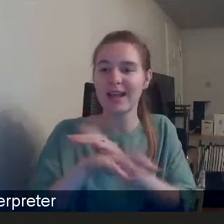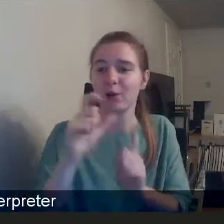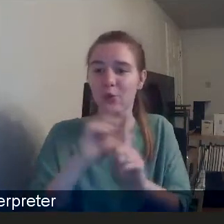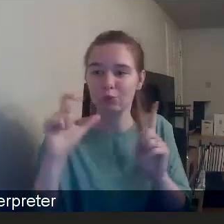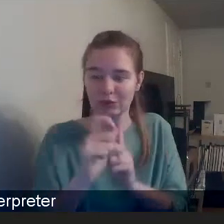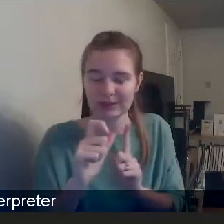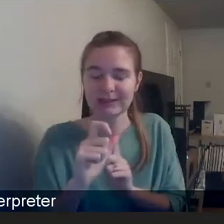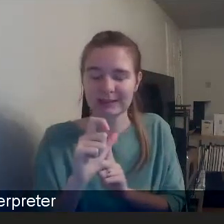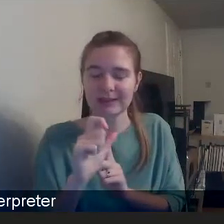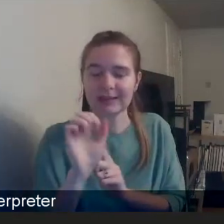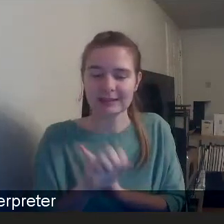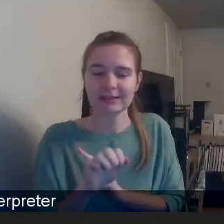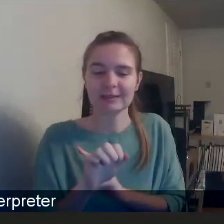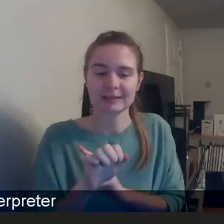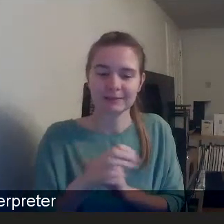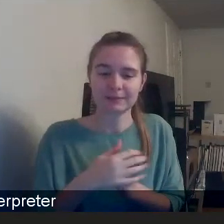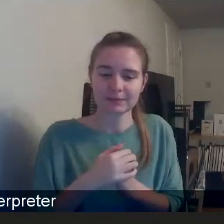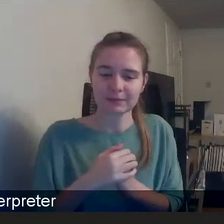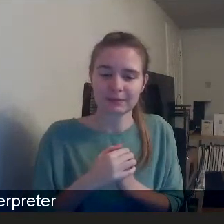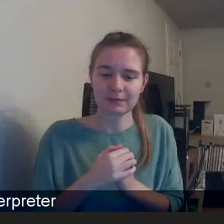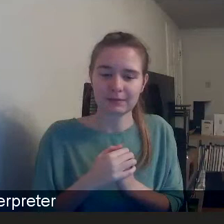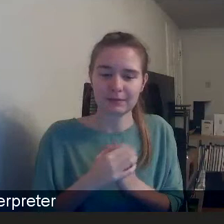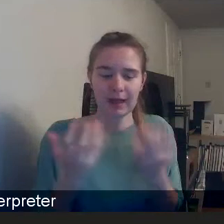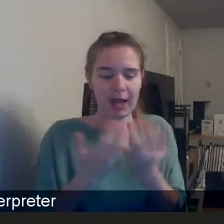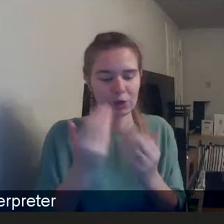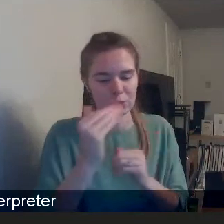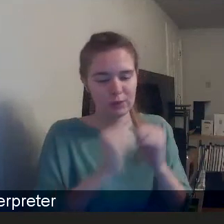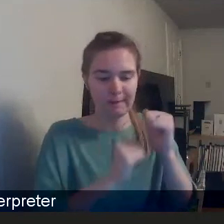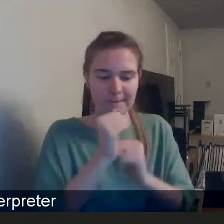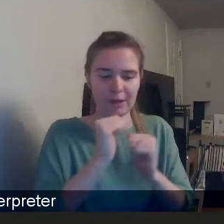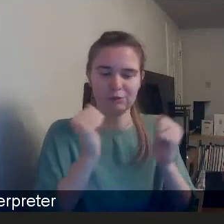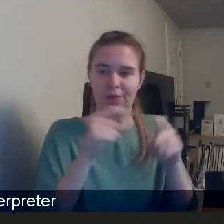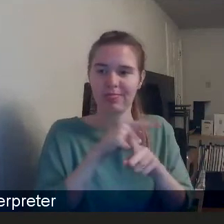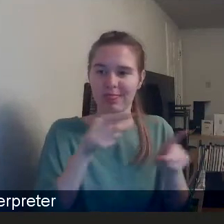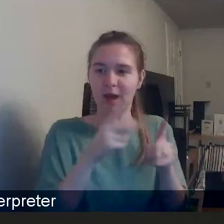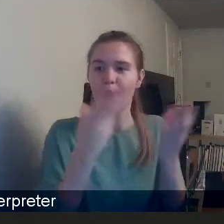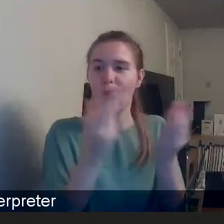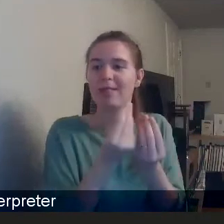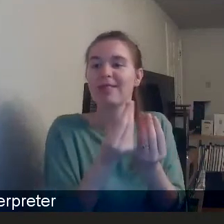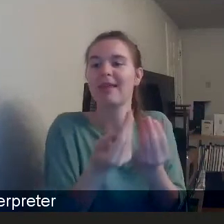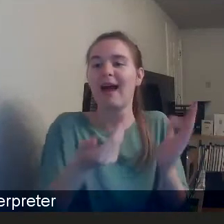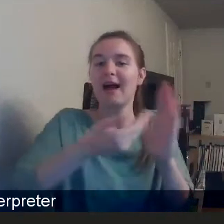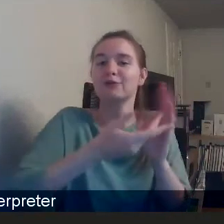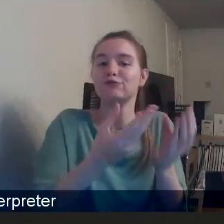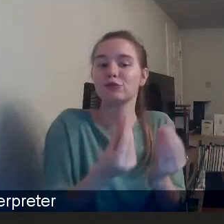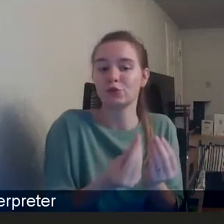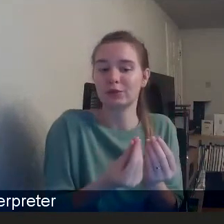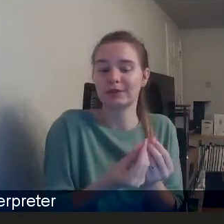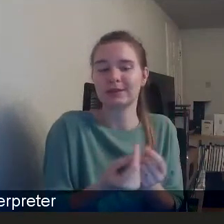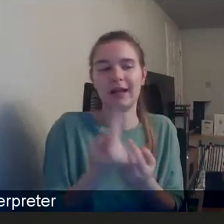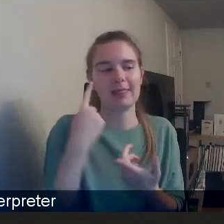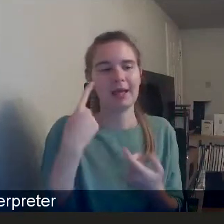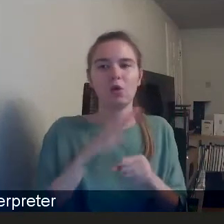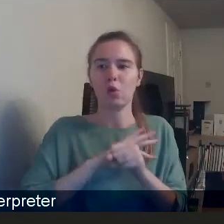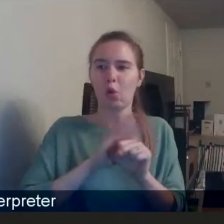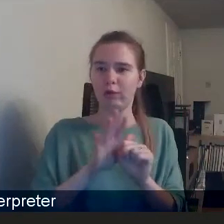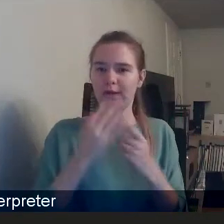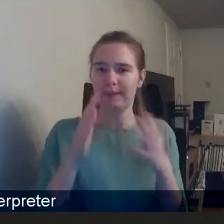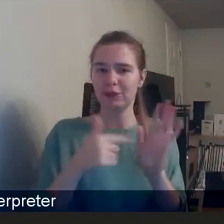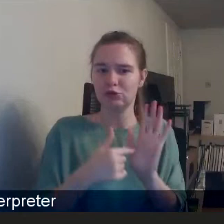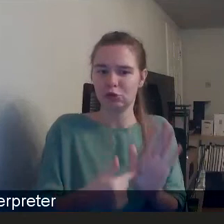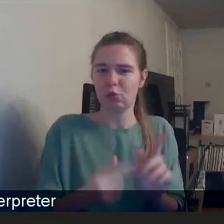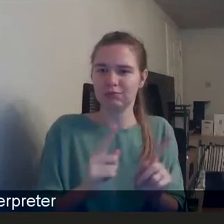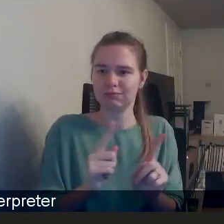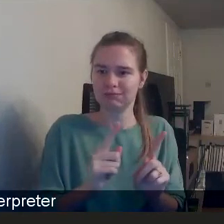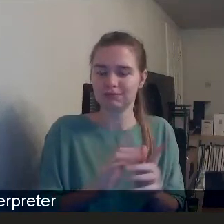um, what, what, what can we build on there with the resources, um, I think what, what COVID has shown us is that, you know, we